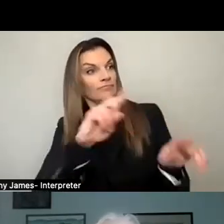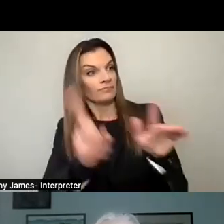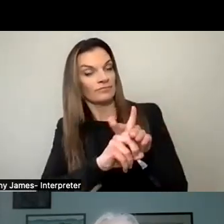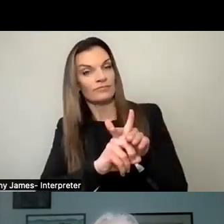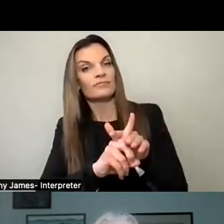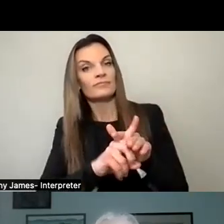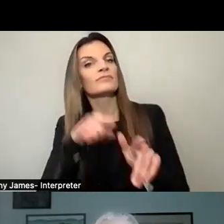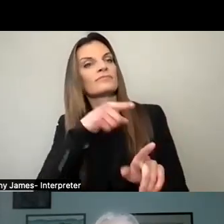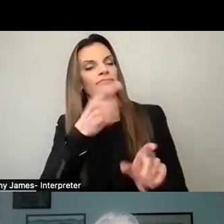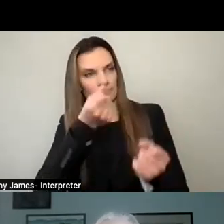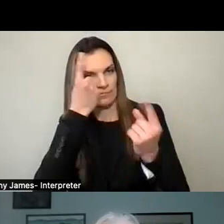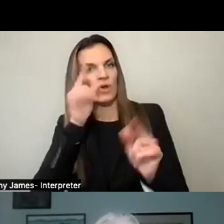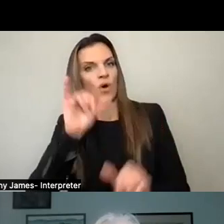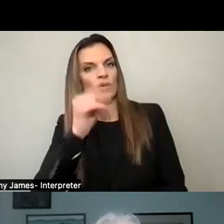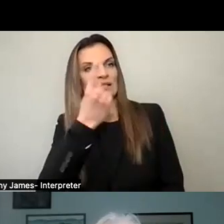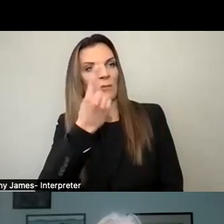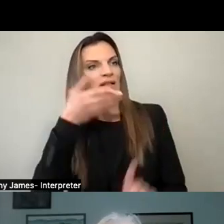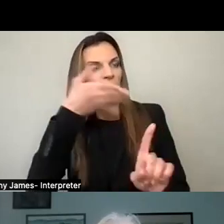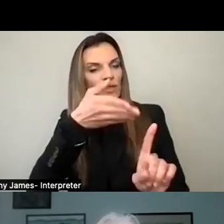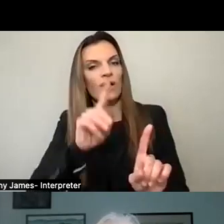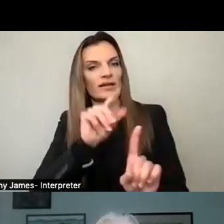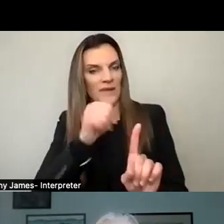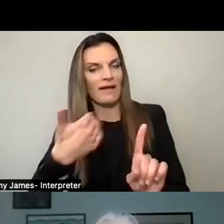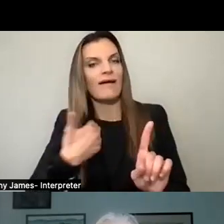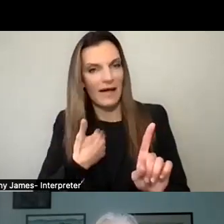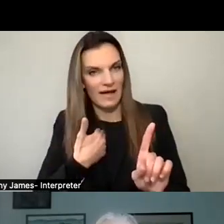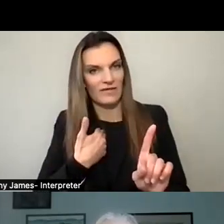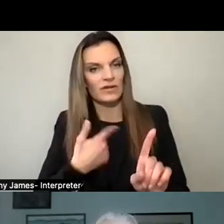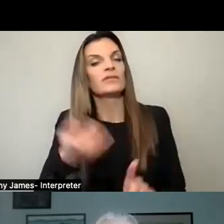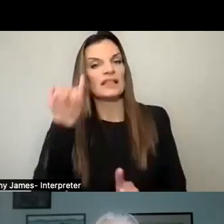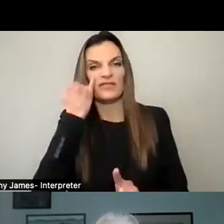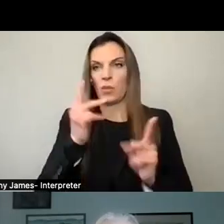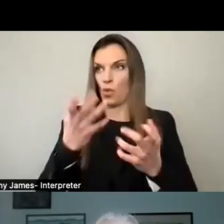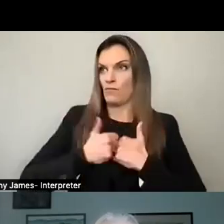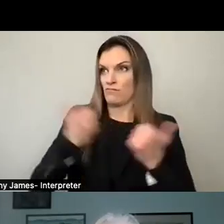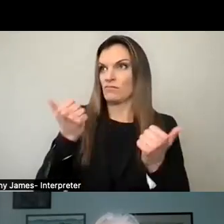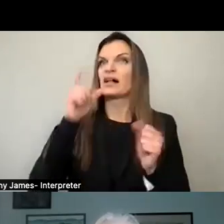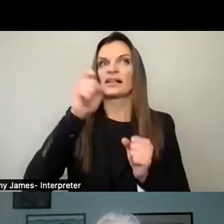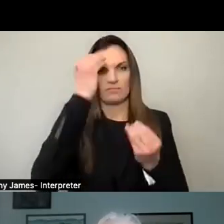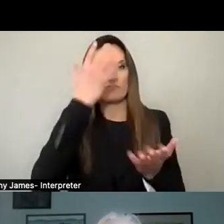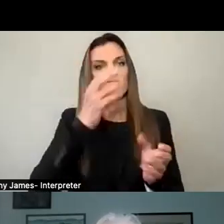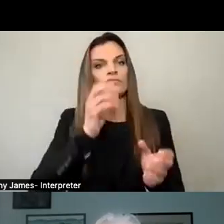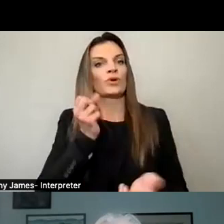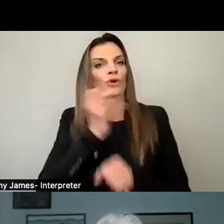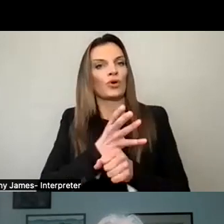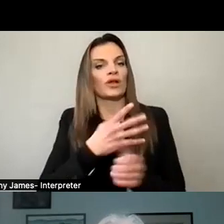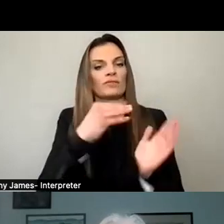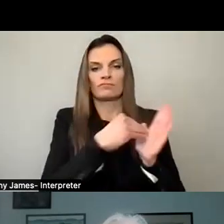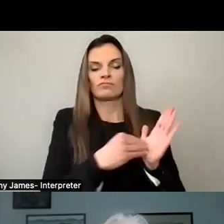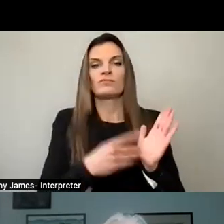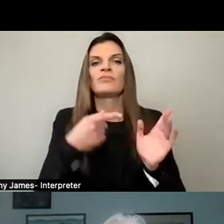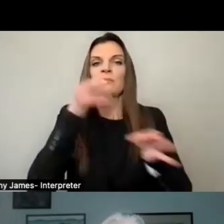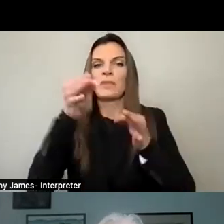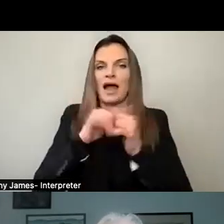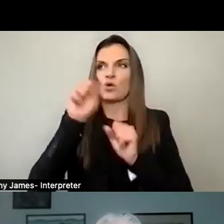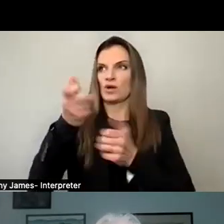they understand that there's somebody who is disabled in that household and they understand how to interact with that person.